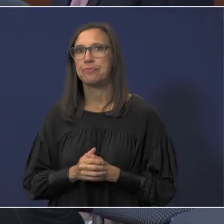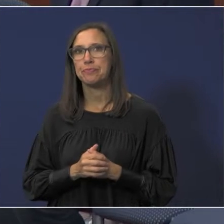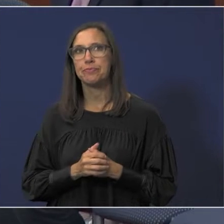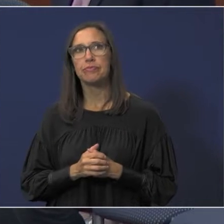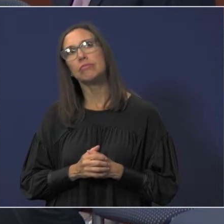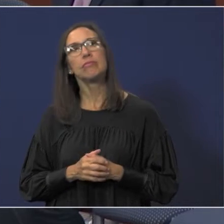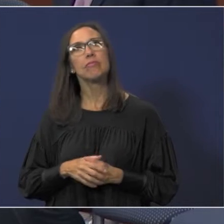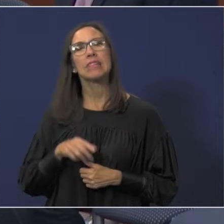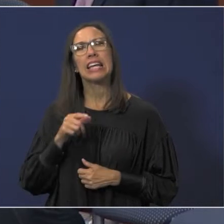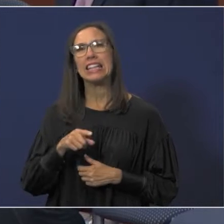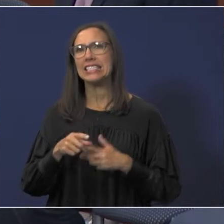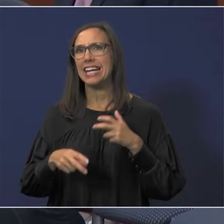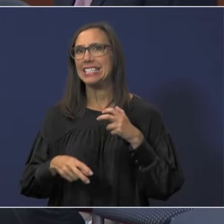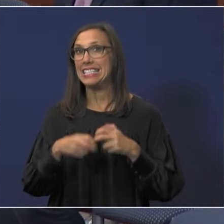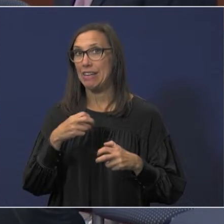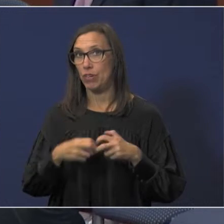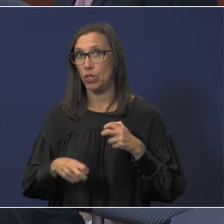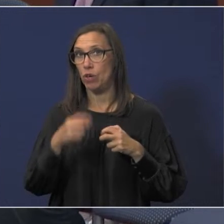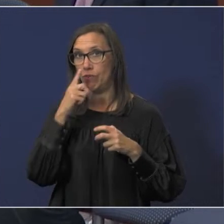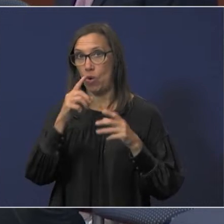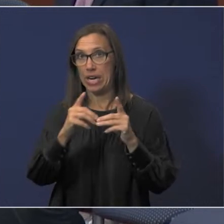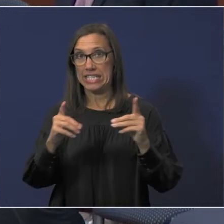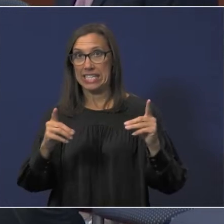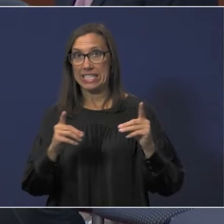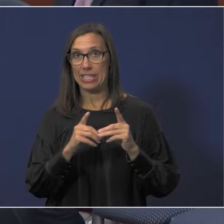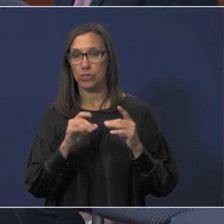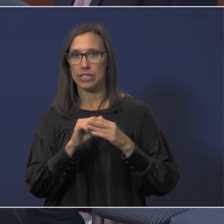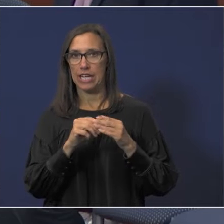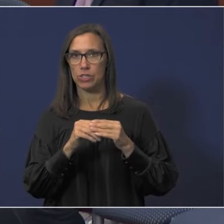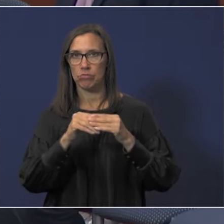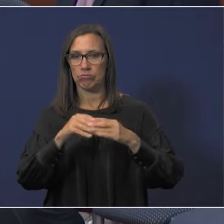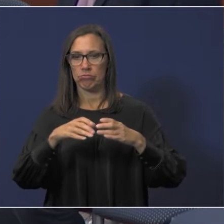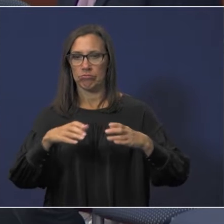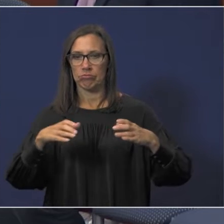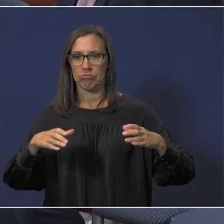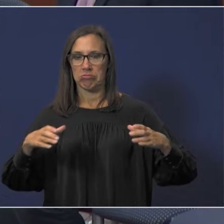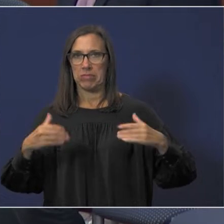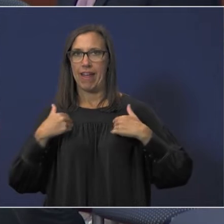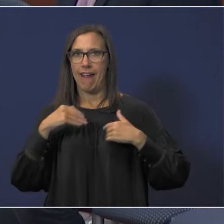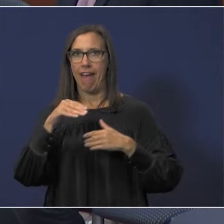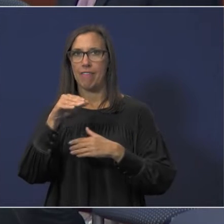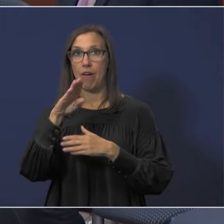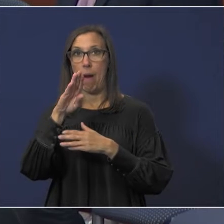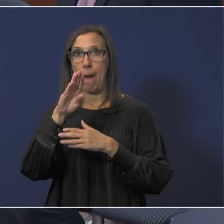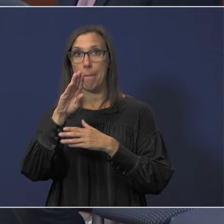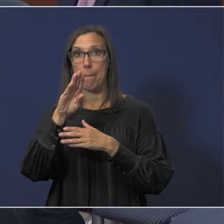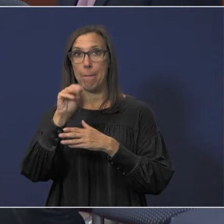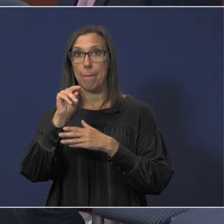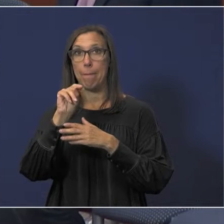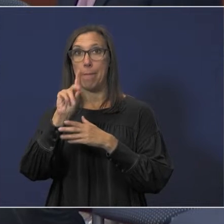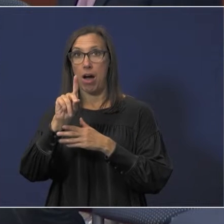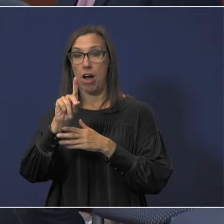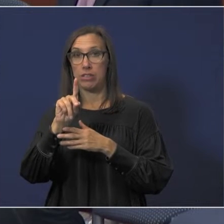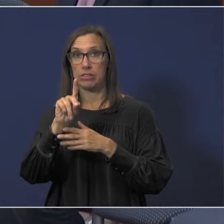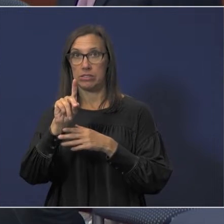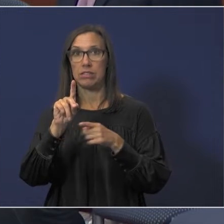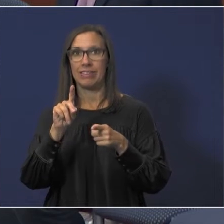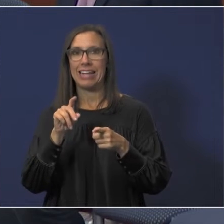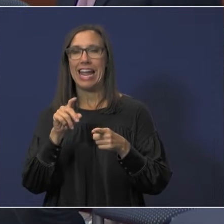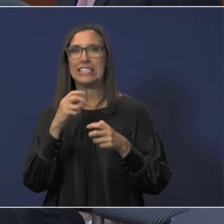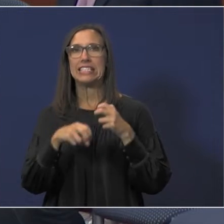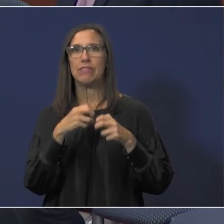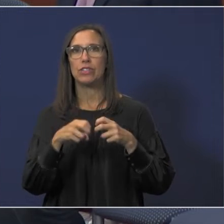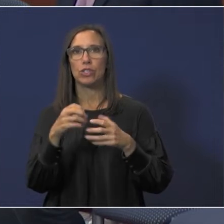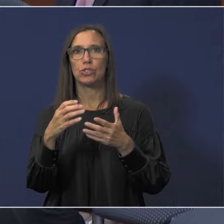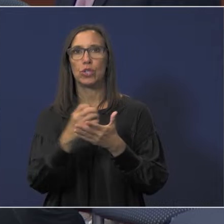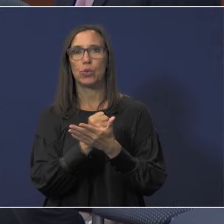This one, it's very difficult for a district that's growing and has a bond program to receive the maximum number of points on this one.